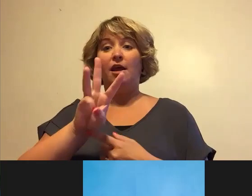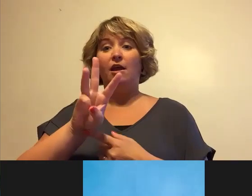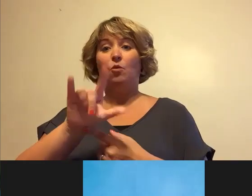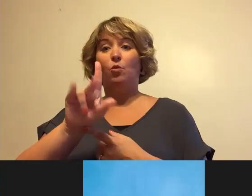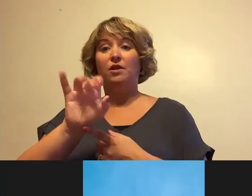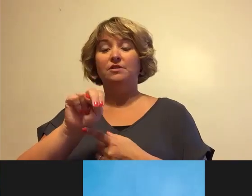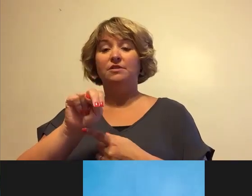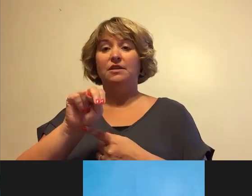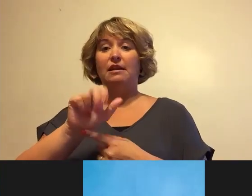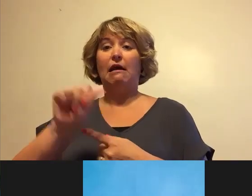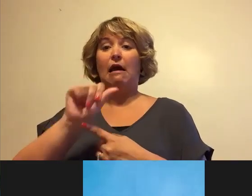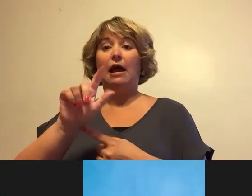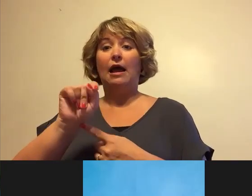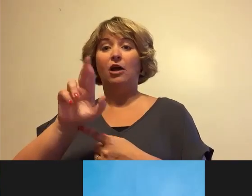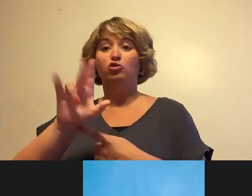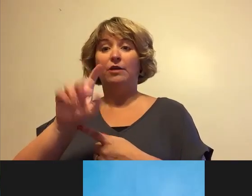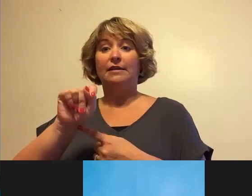transit chicago.com.